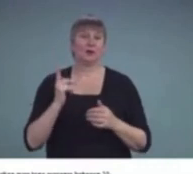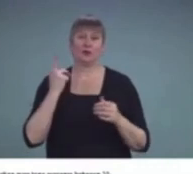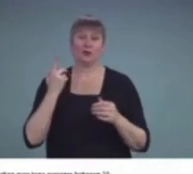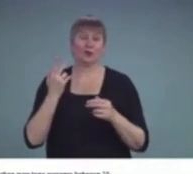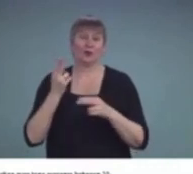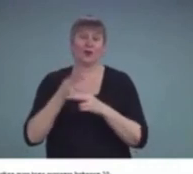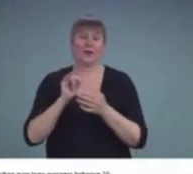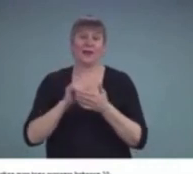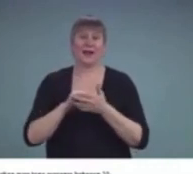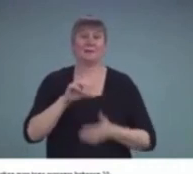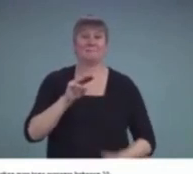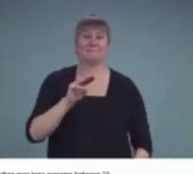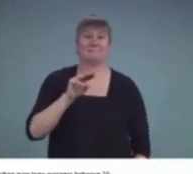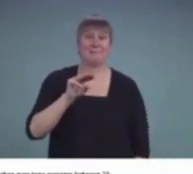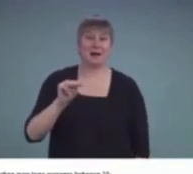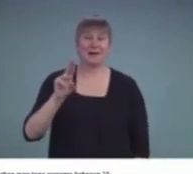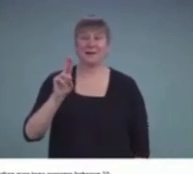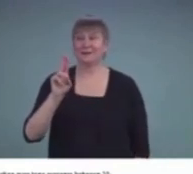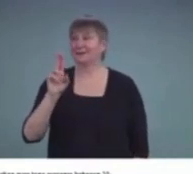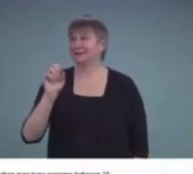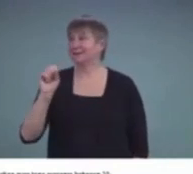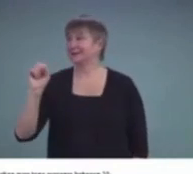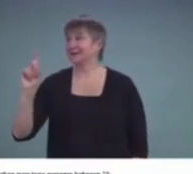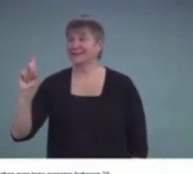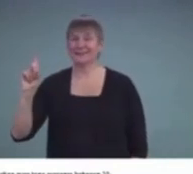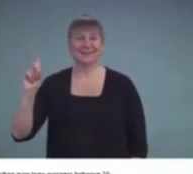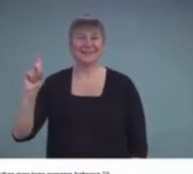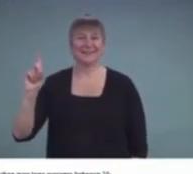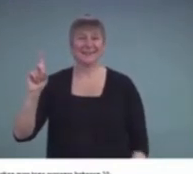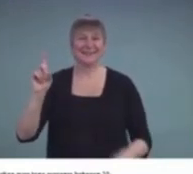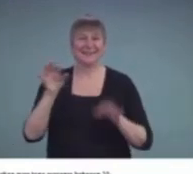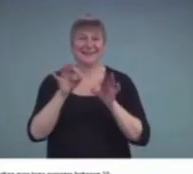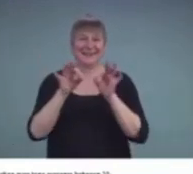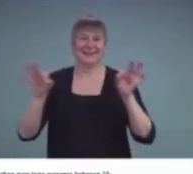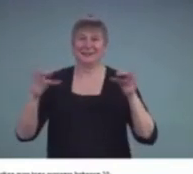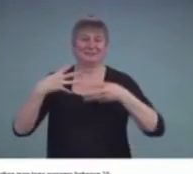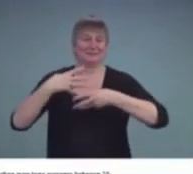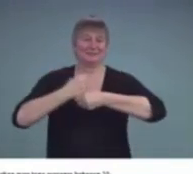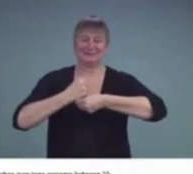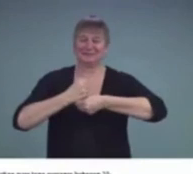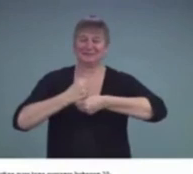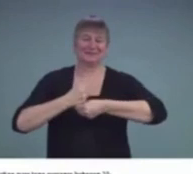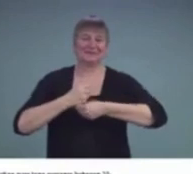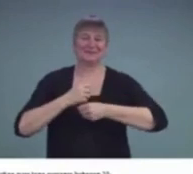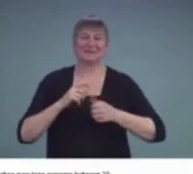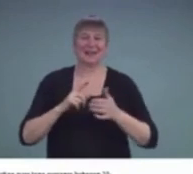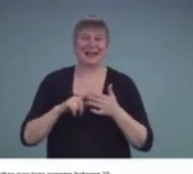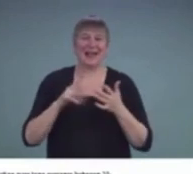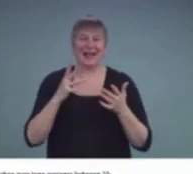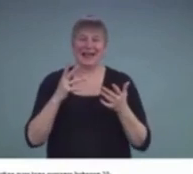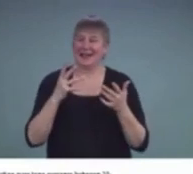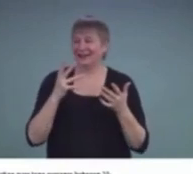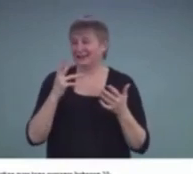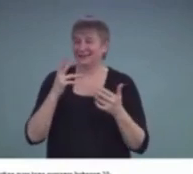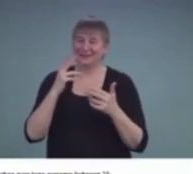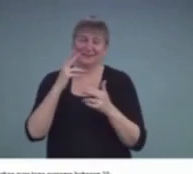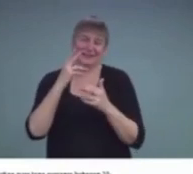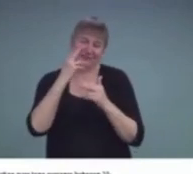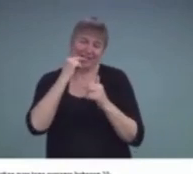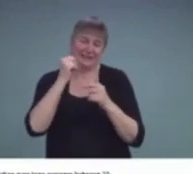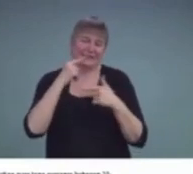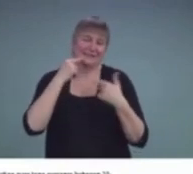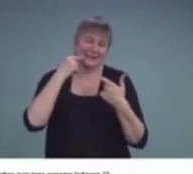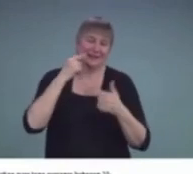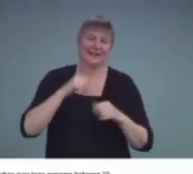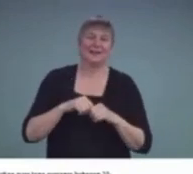Minimal Mild Unilateral Hearing Loss and Single Sighted Deafness, to have some kind of an acronym. And so